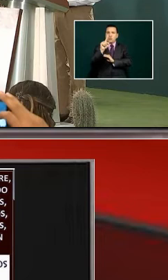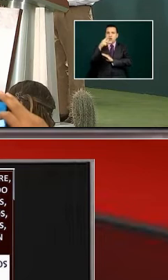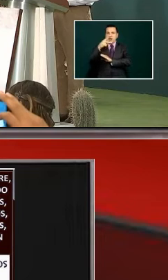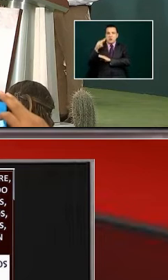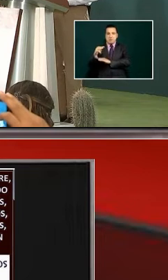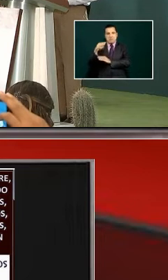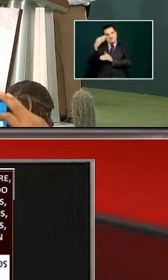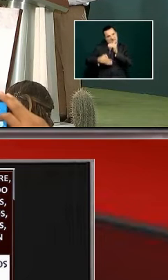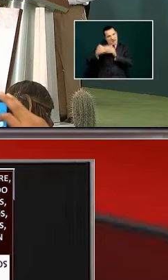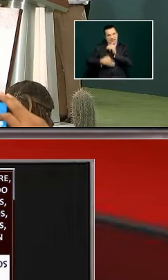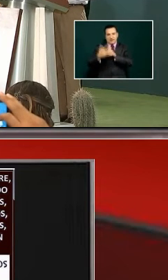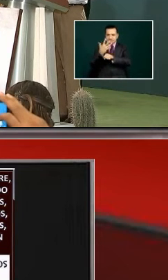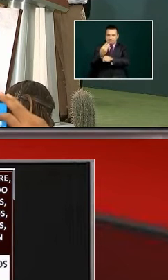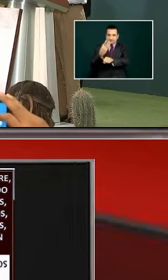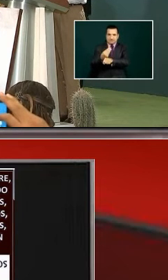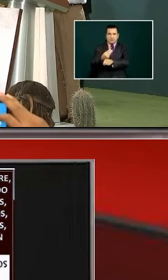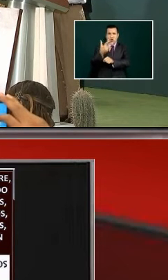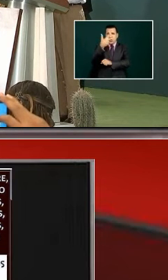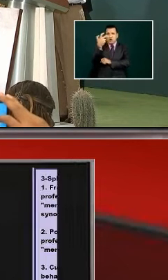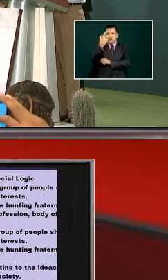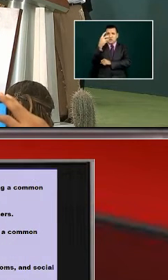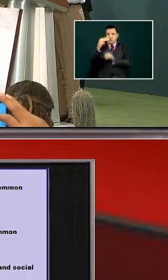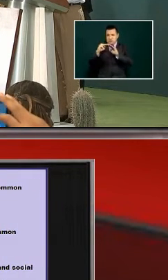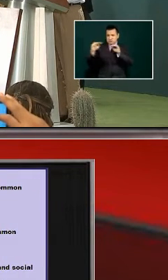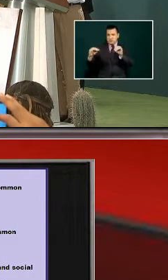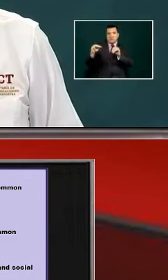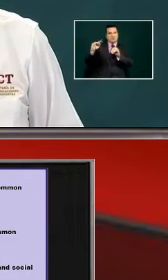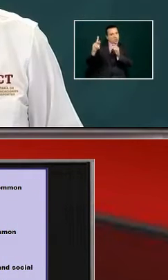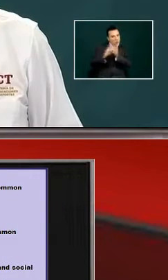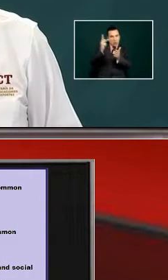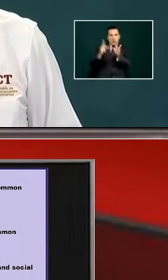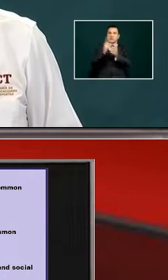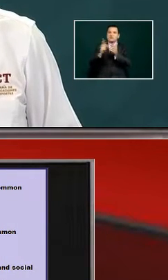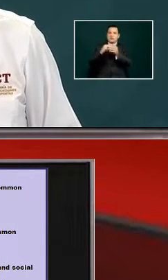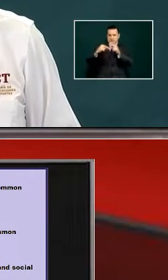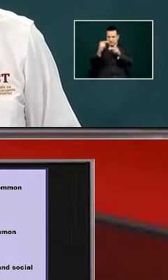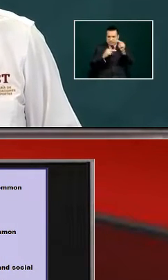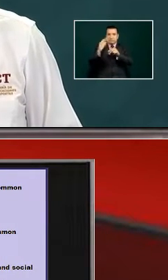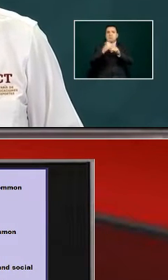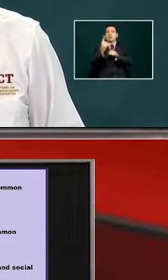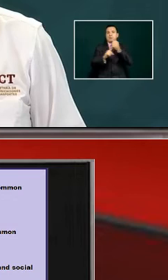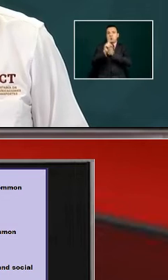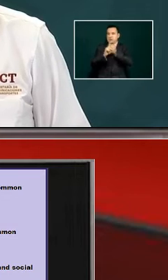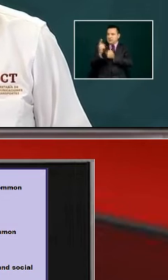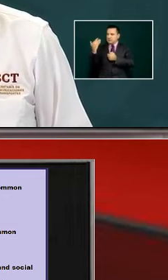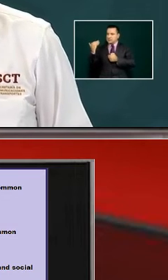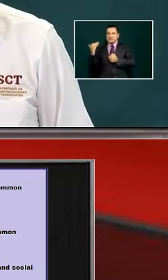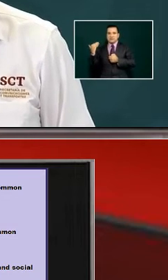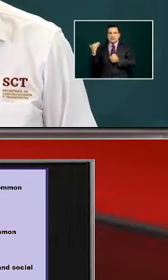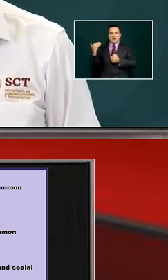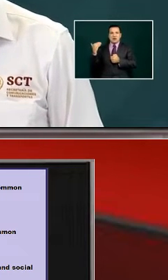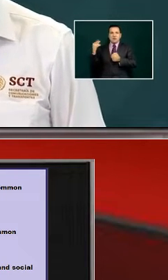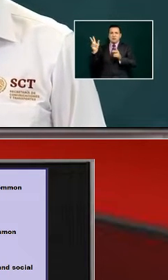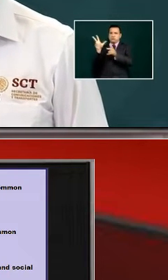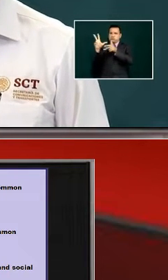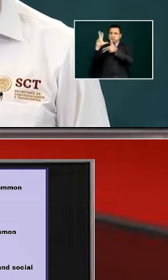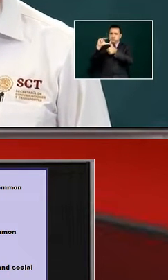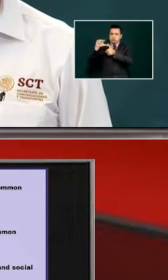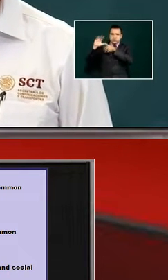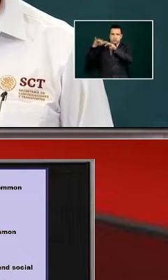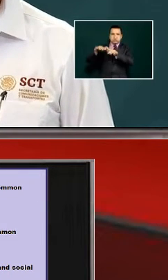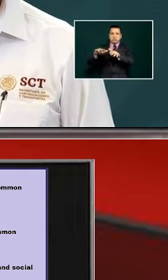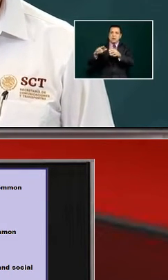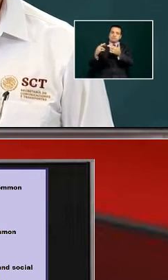we still need 1.1 kilometers and 800 meters um some of it we've had